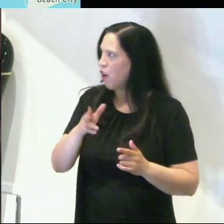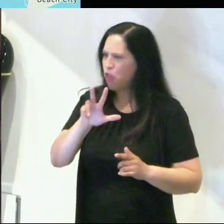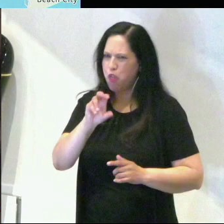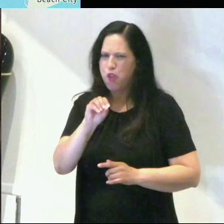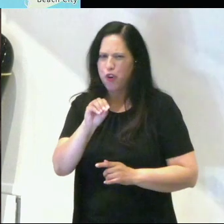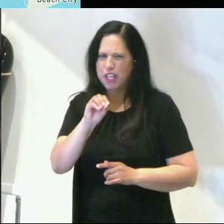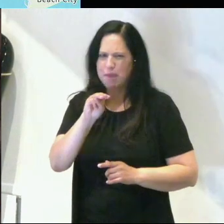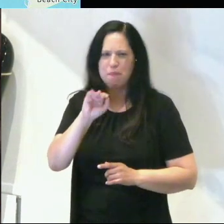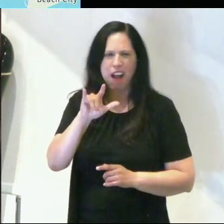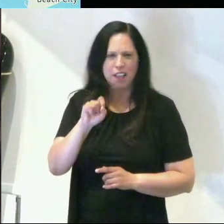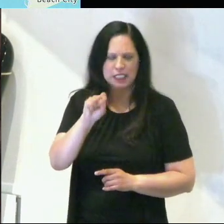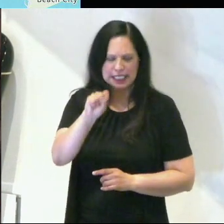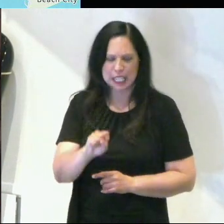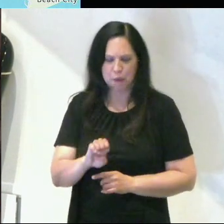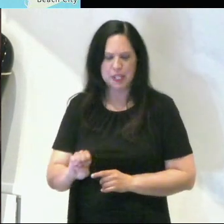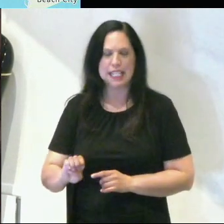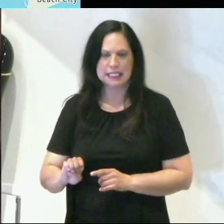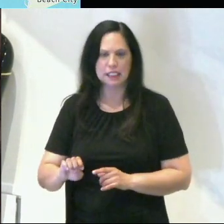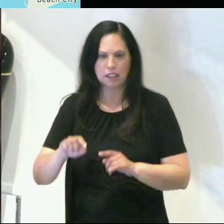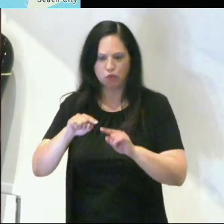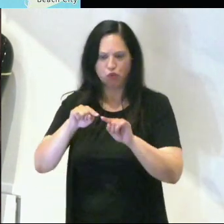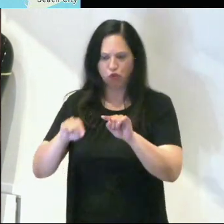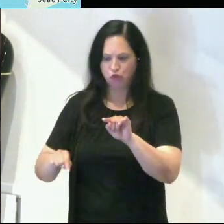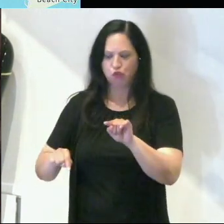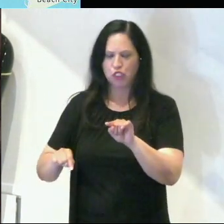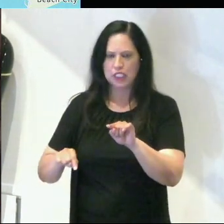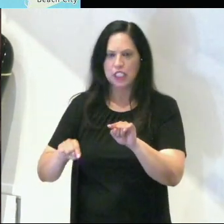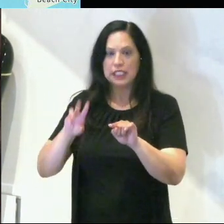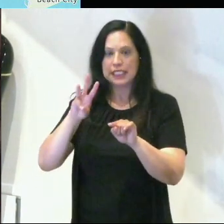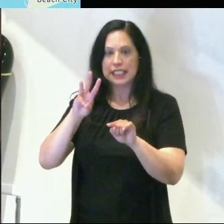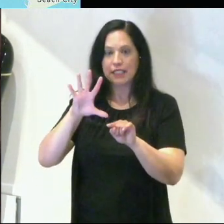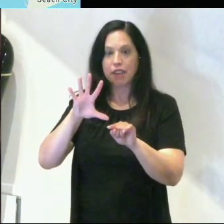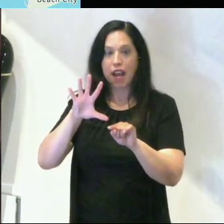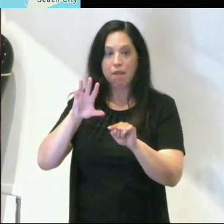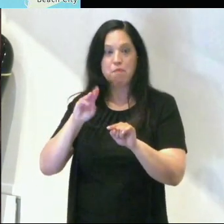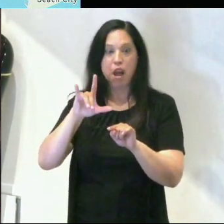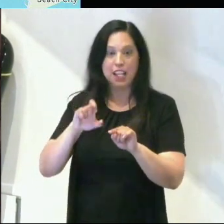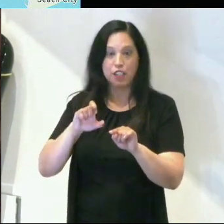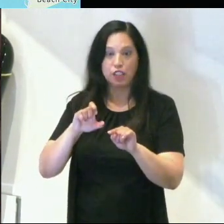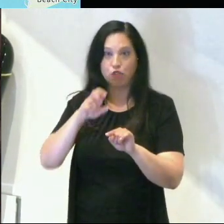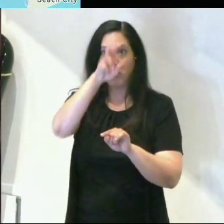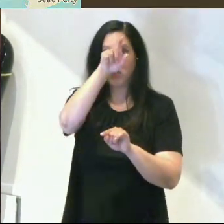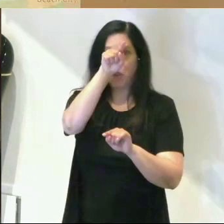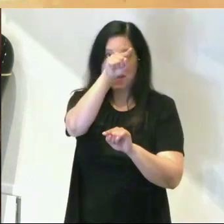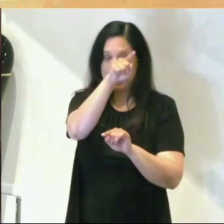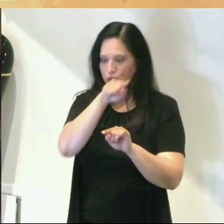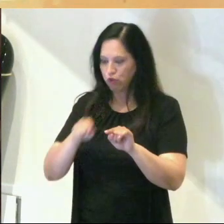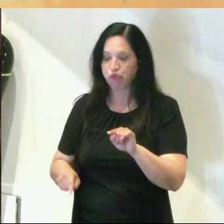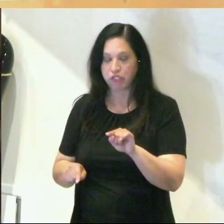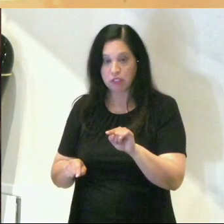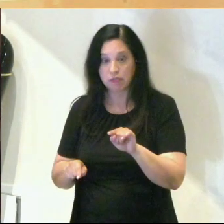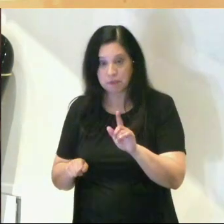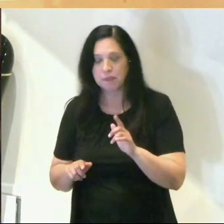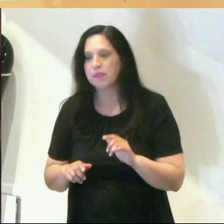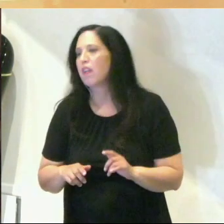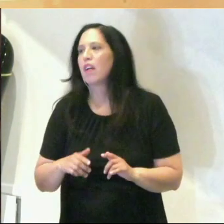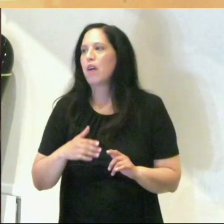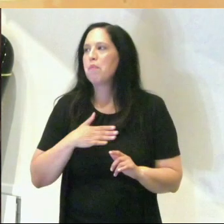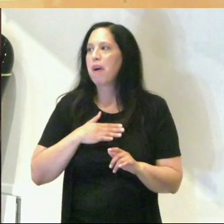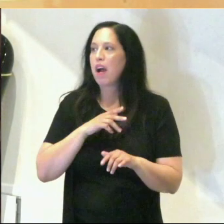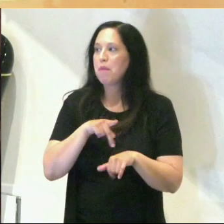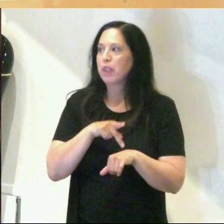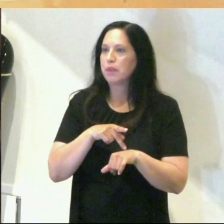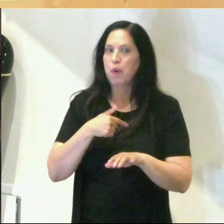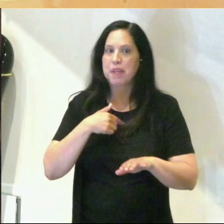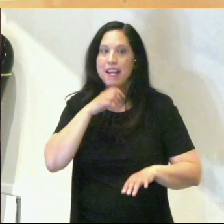southeast of Houston. And so we had this 65-mile trip to take. And my principal, I was 29